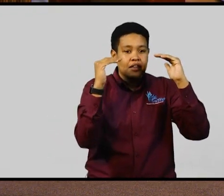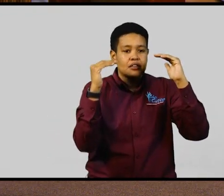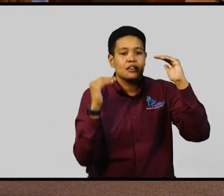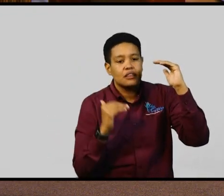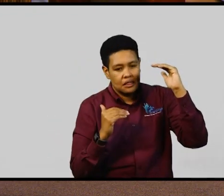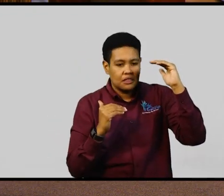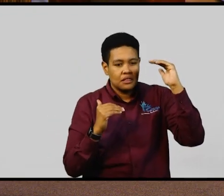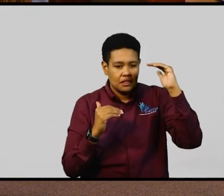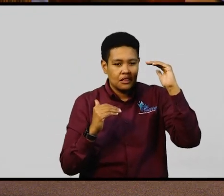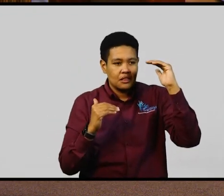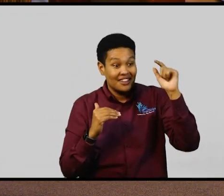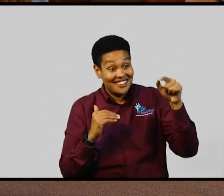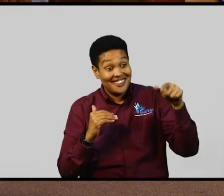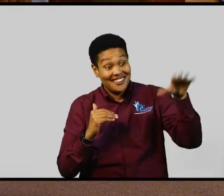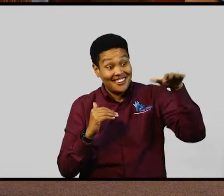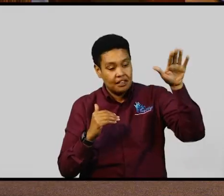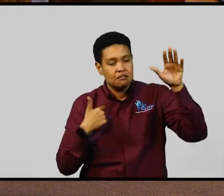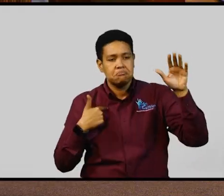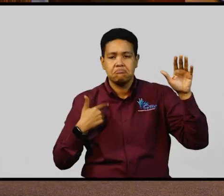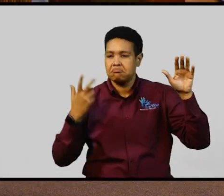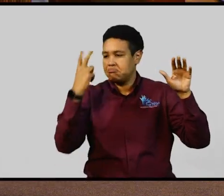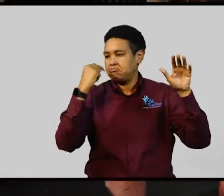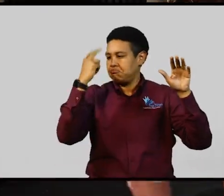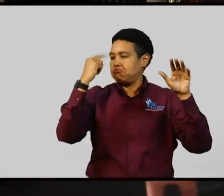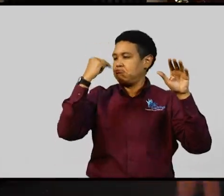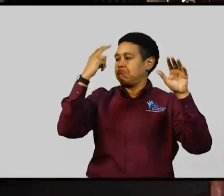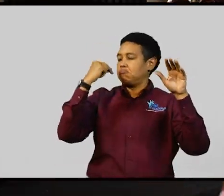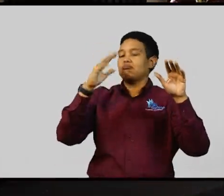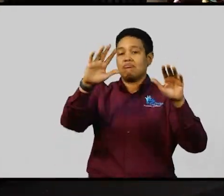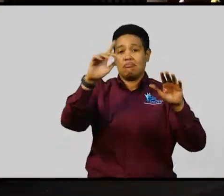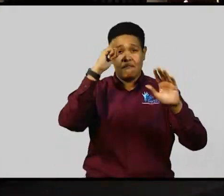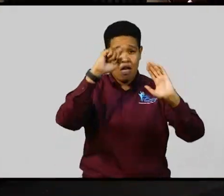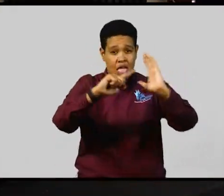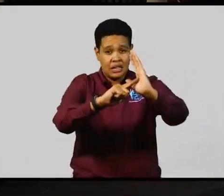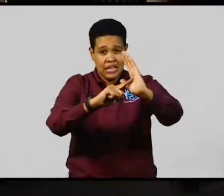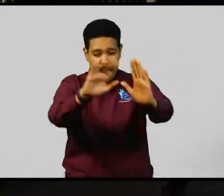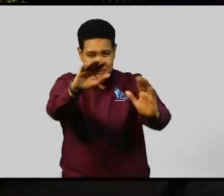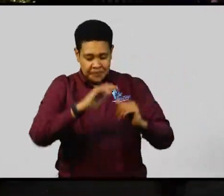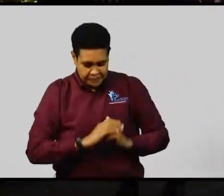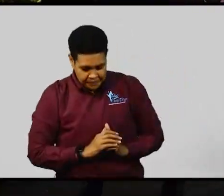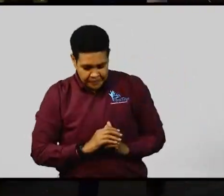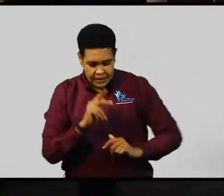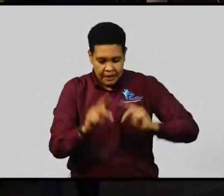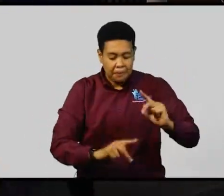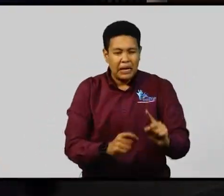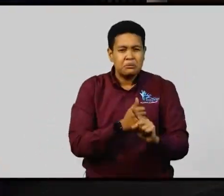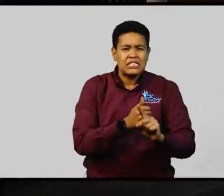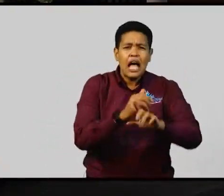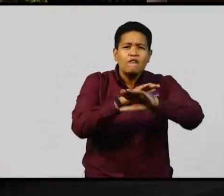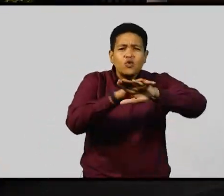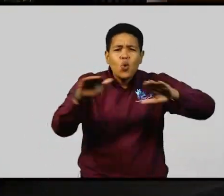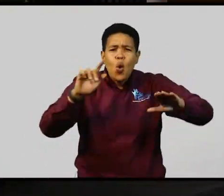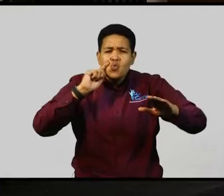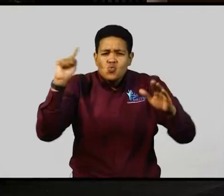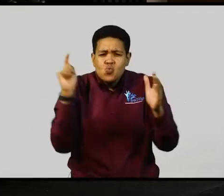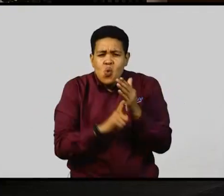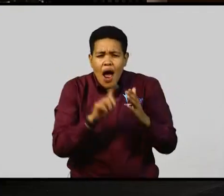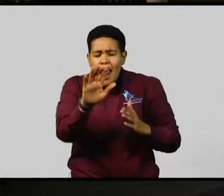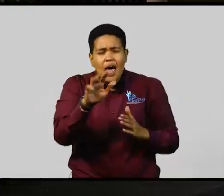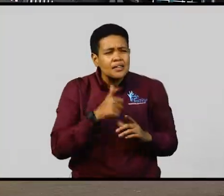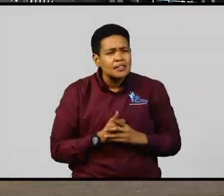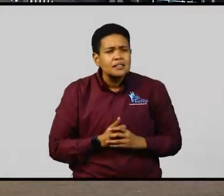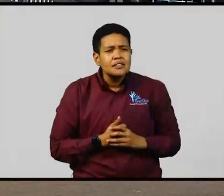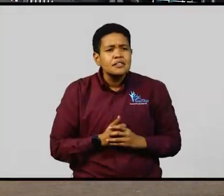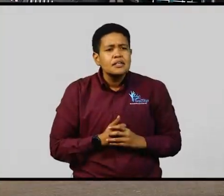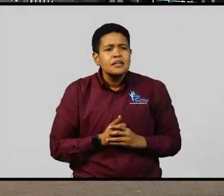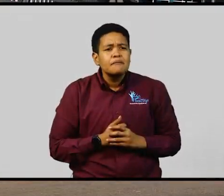others. So, for example, individuals don't realize that if